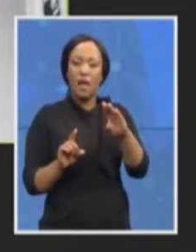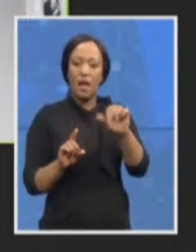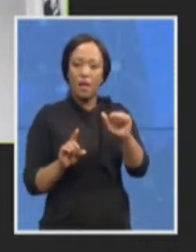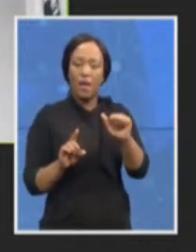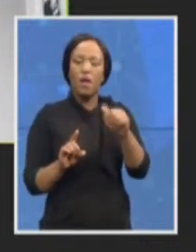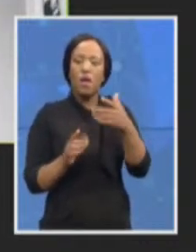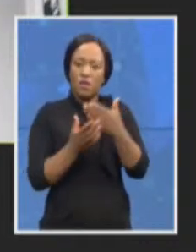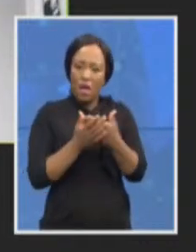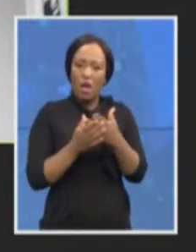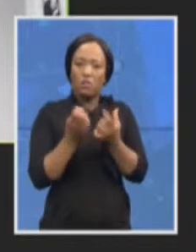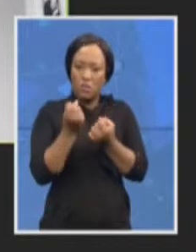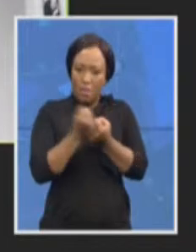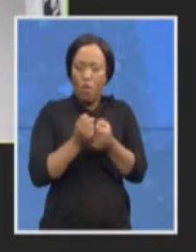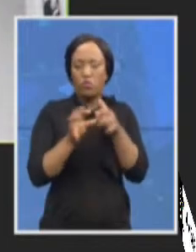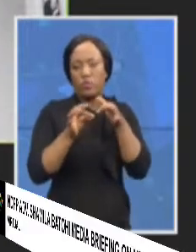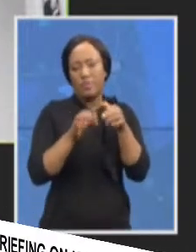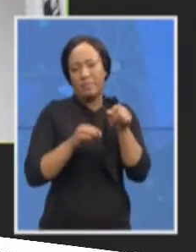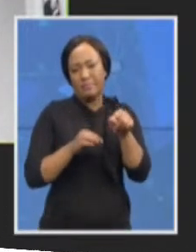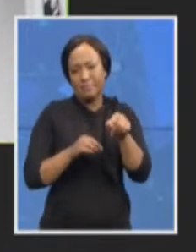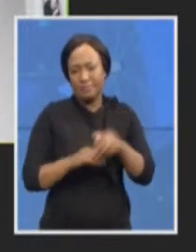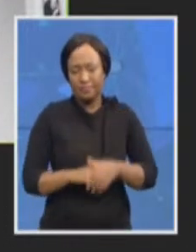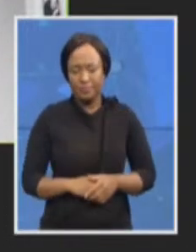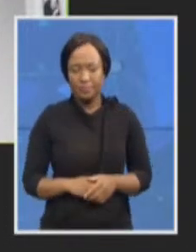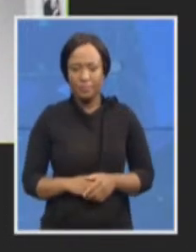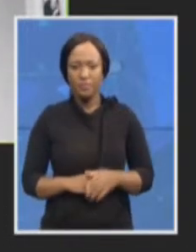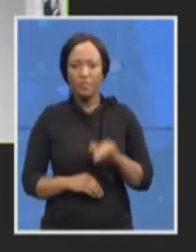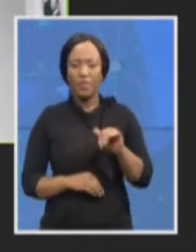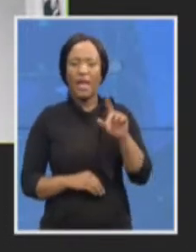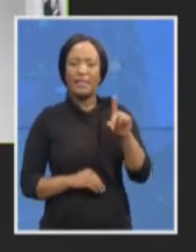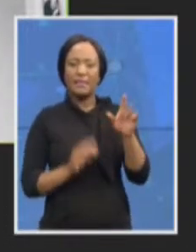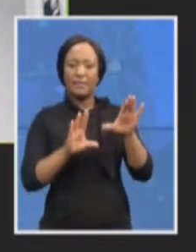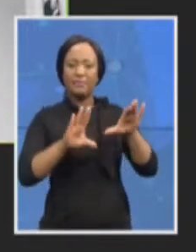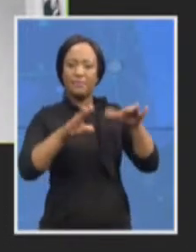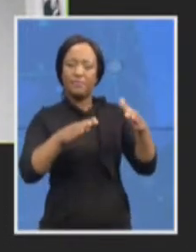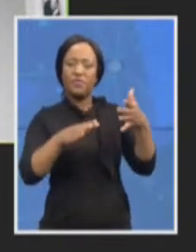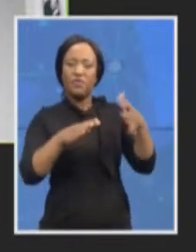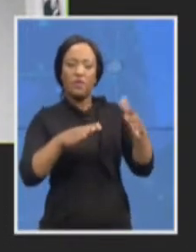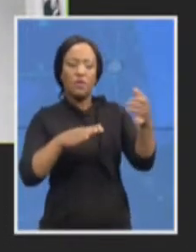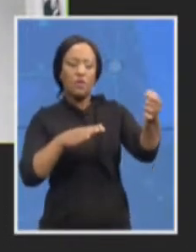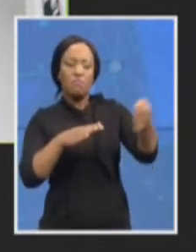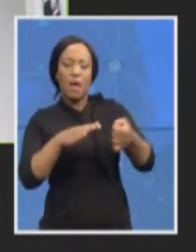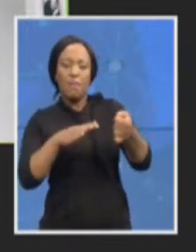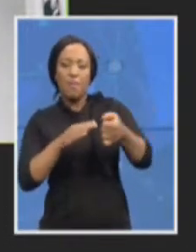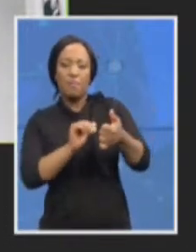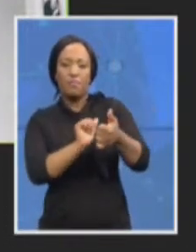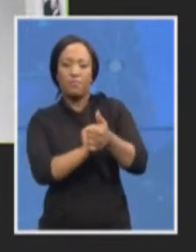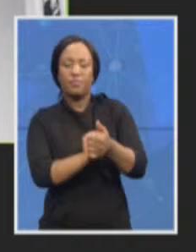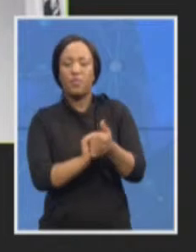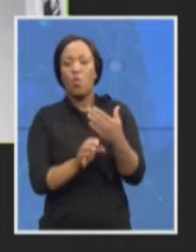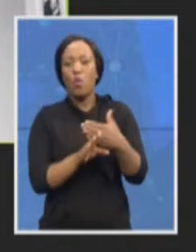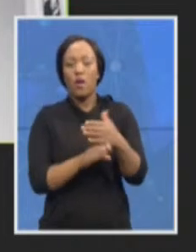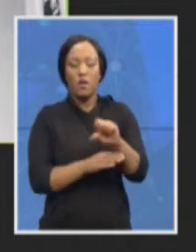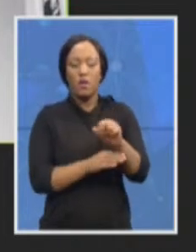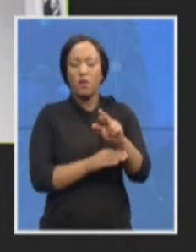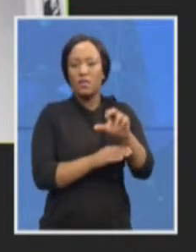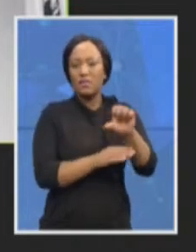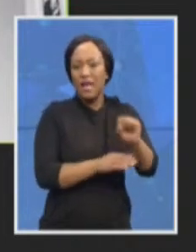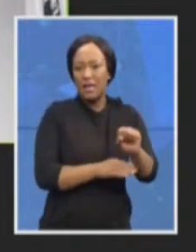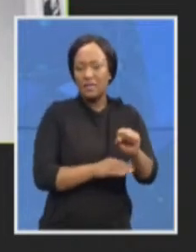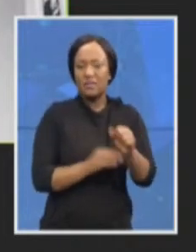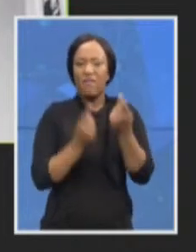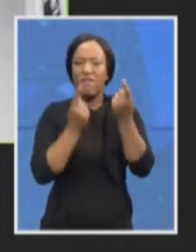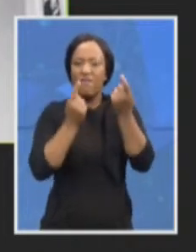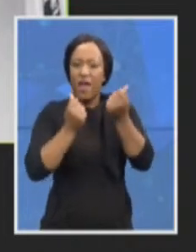The ID additionally has roped in other stakeholders working with SAR's Financial Intelligence Center as well as